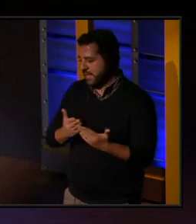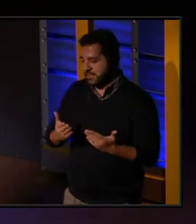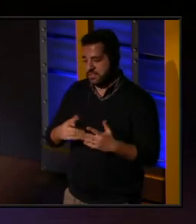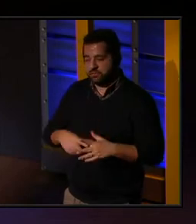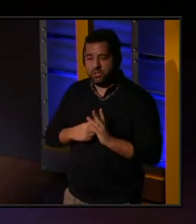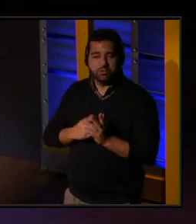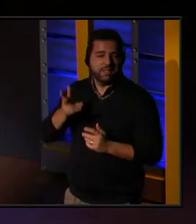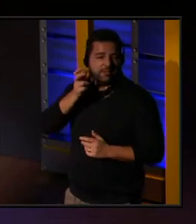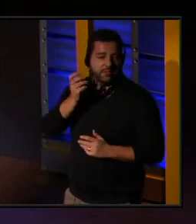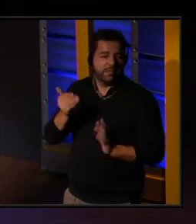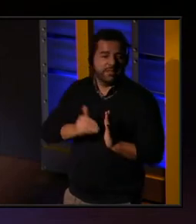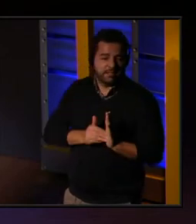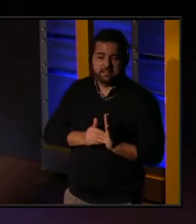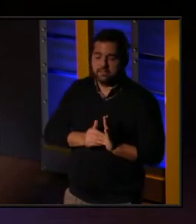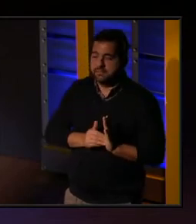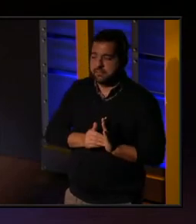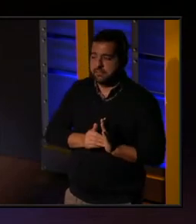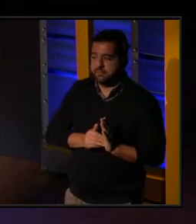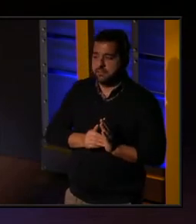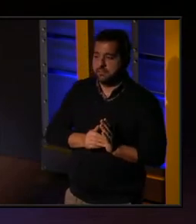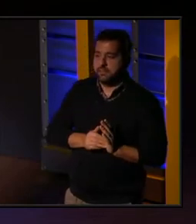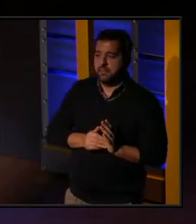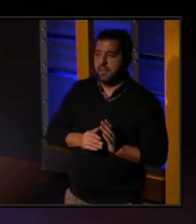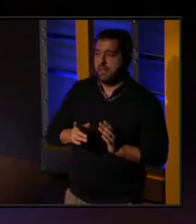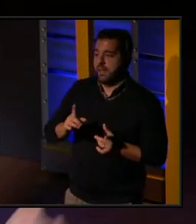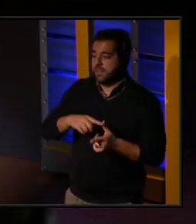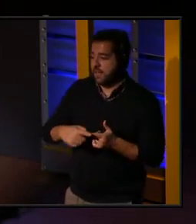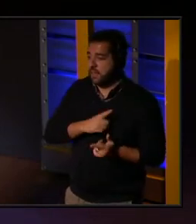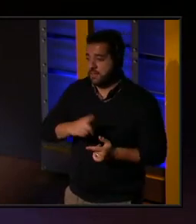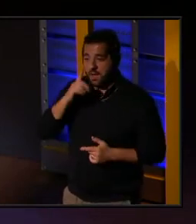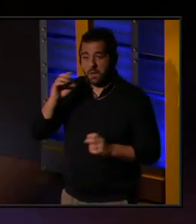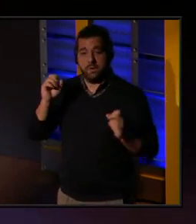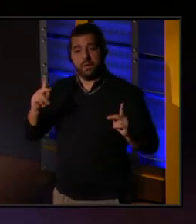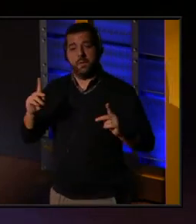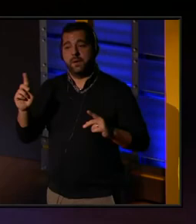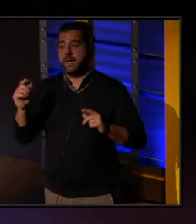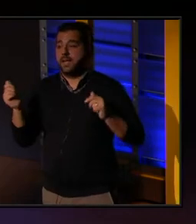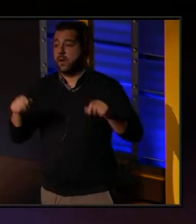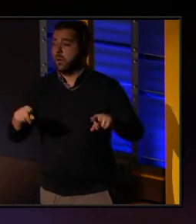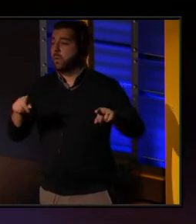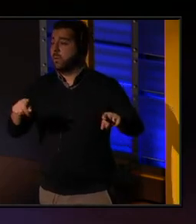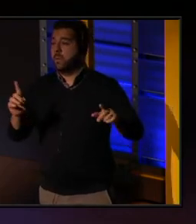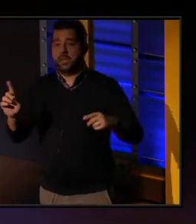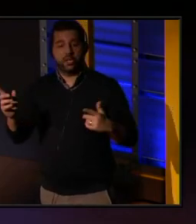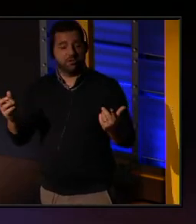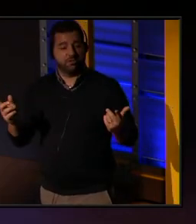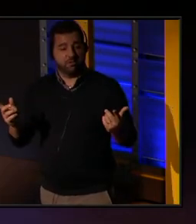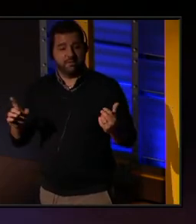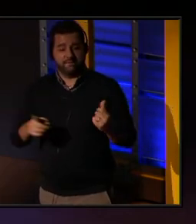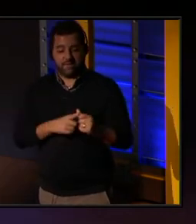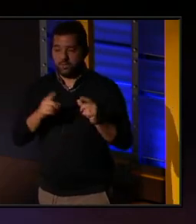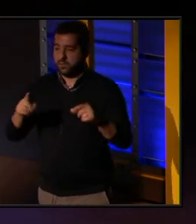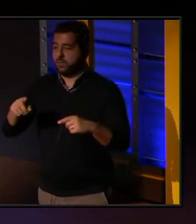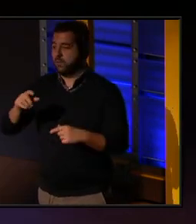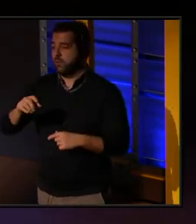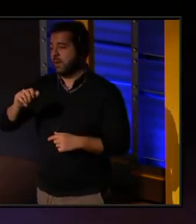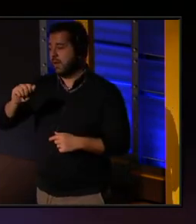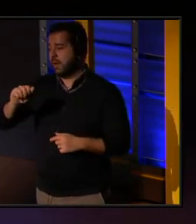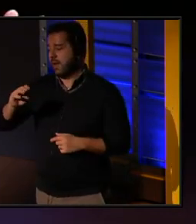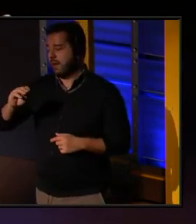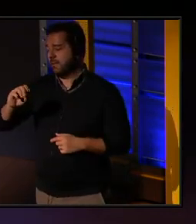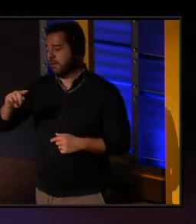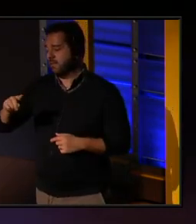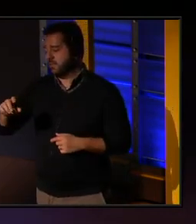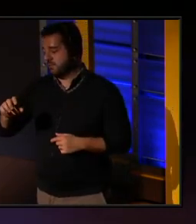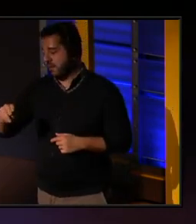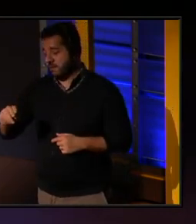begin to hear again. And then I thought, okay, so where can I do that? so I first went to the Amazon. I don't